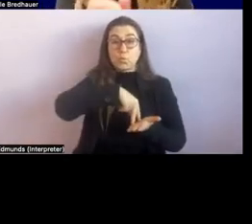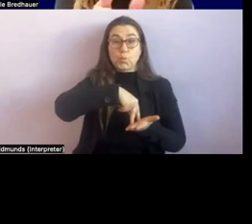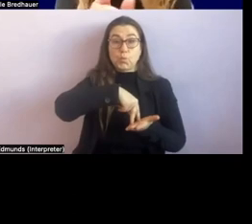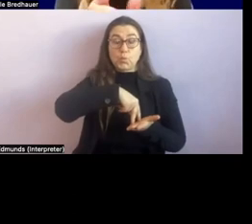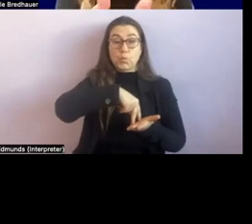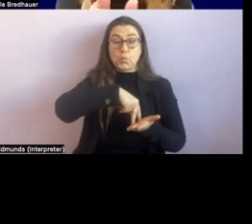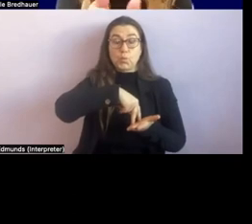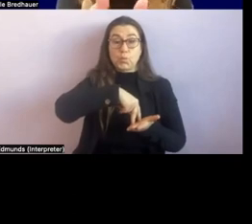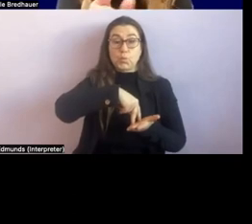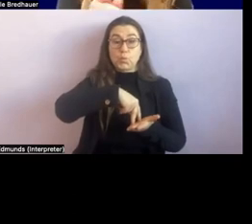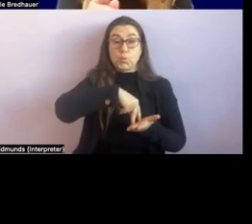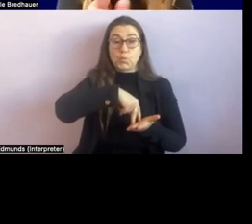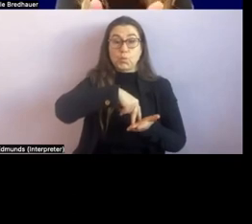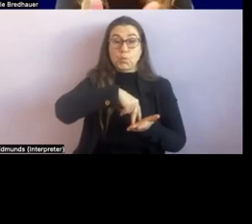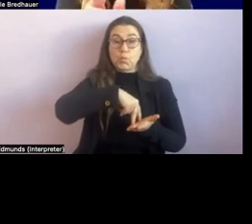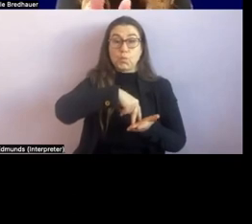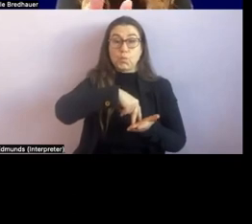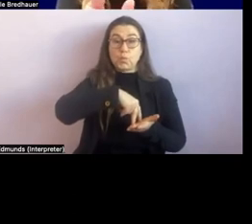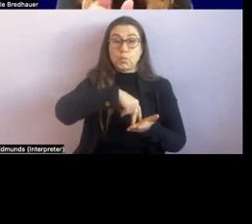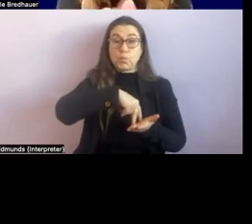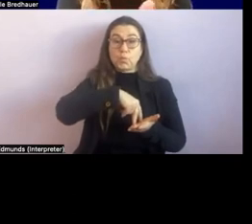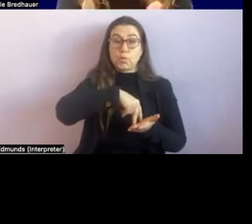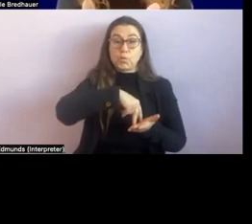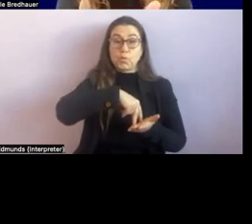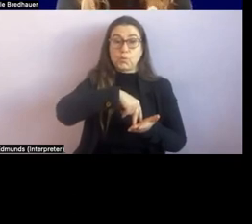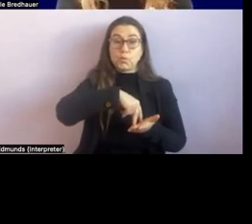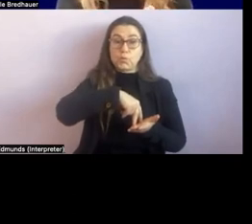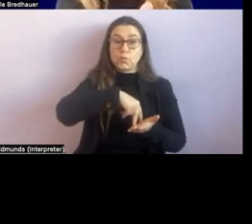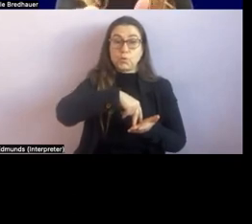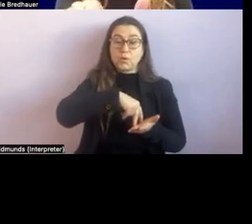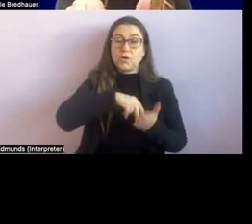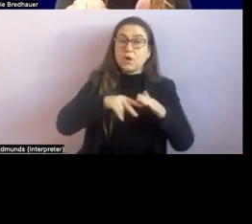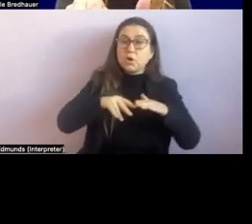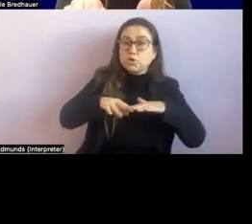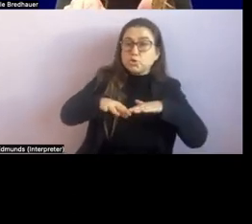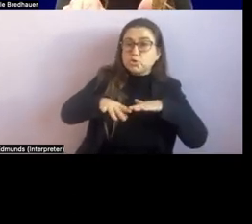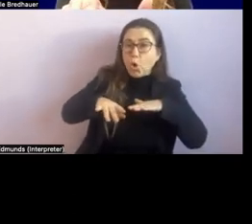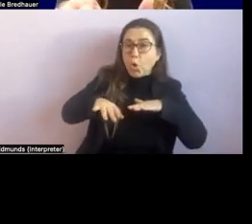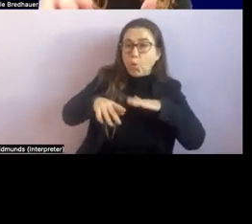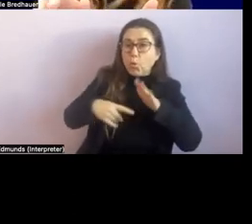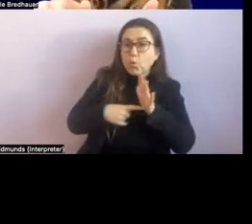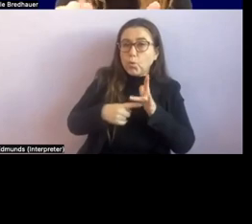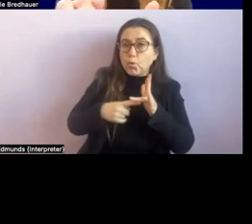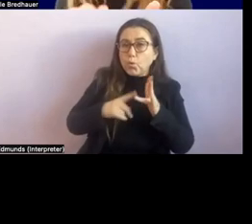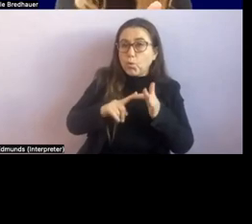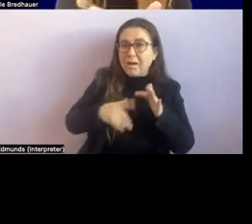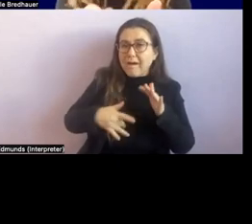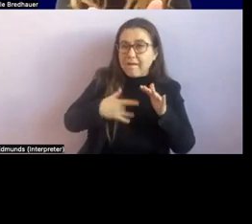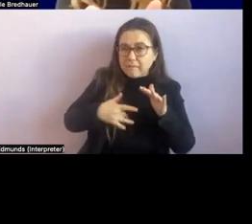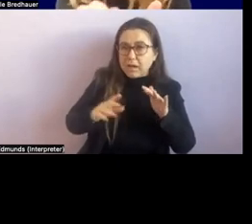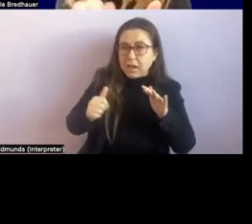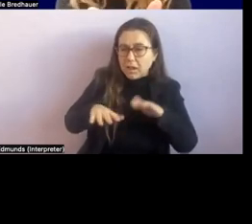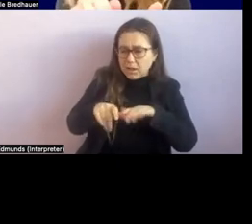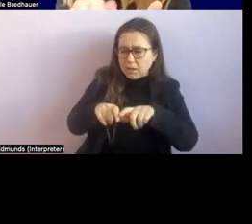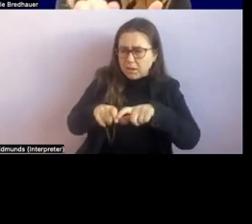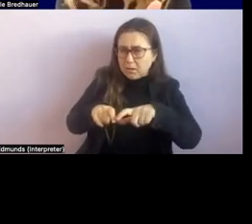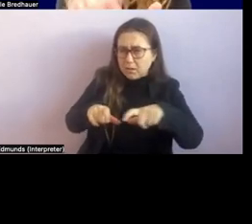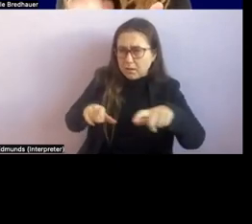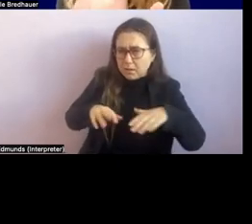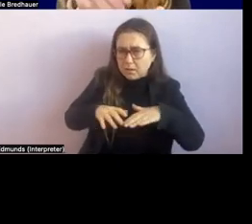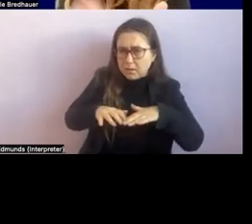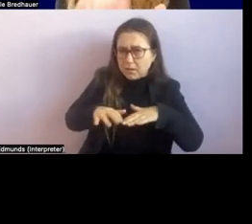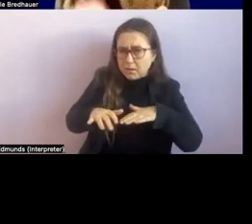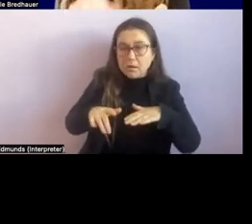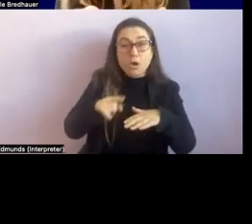her little toes have found the rich and um you know her feet are really